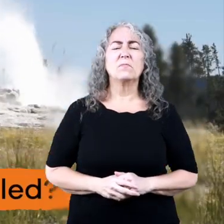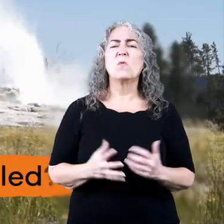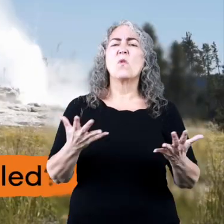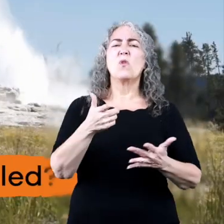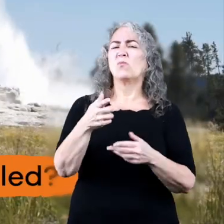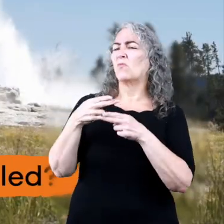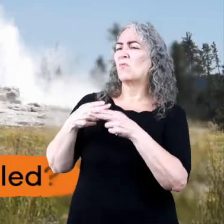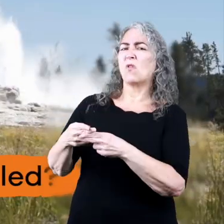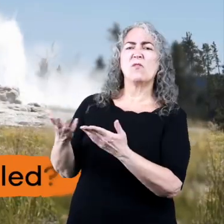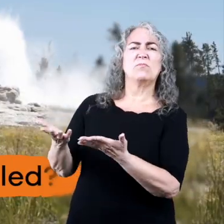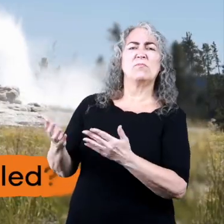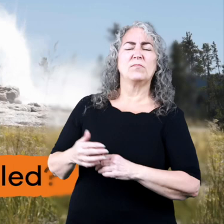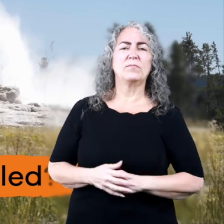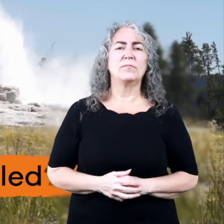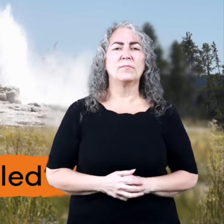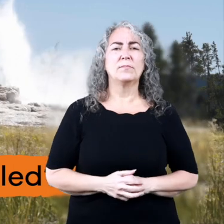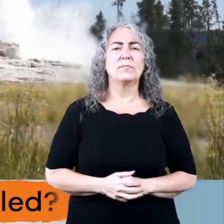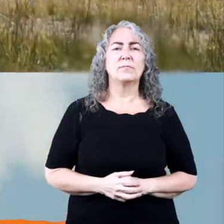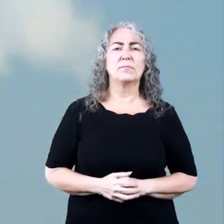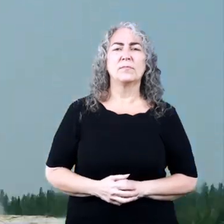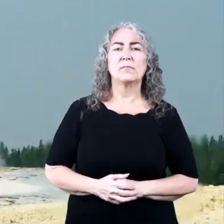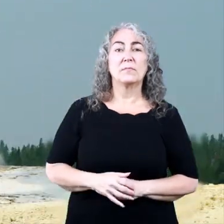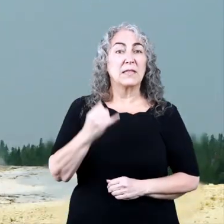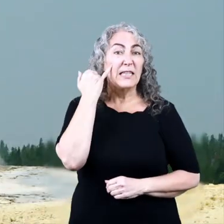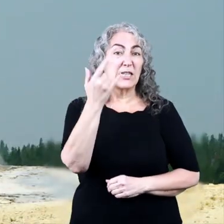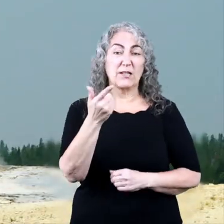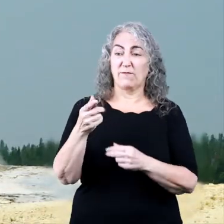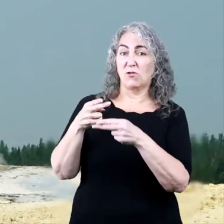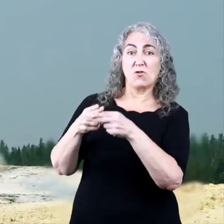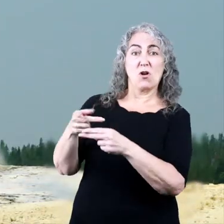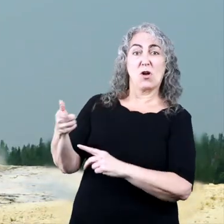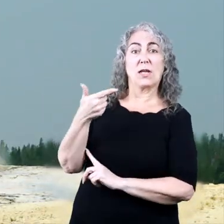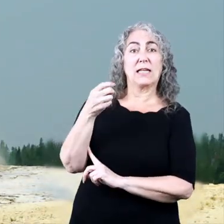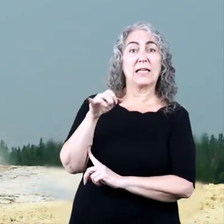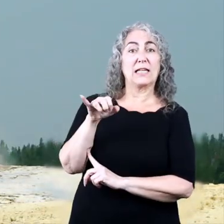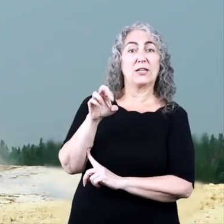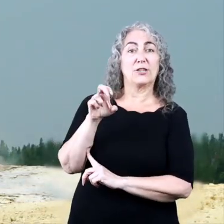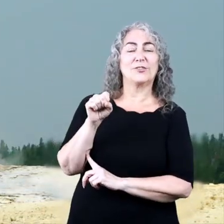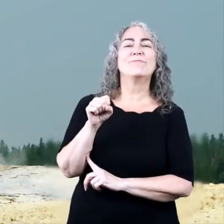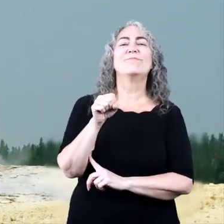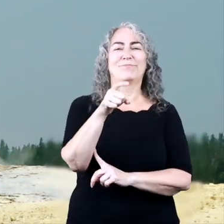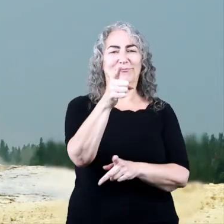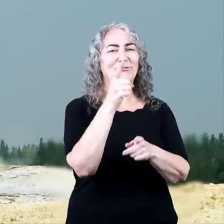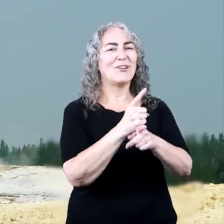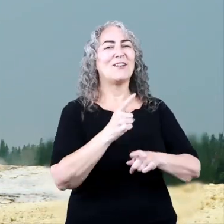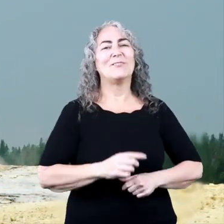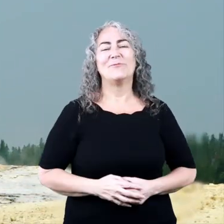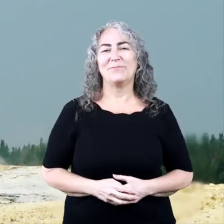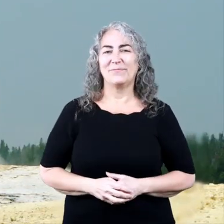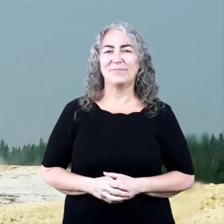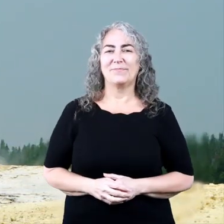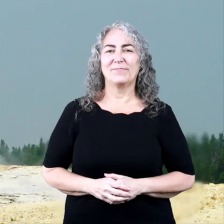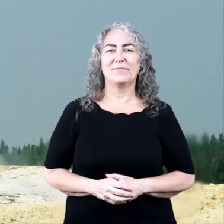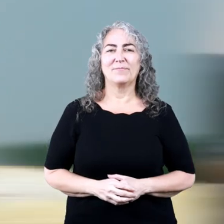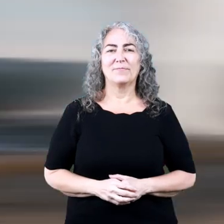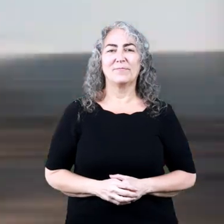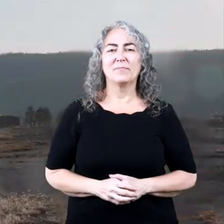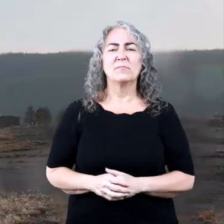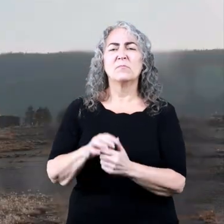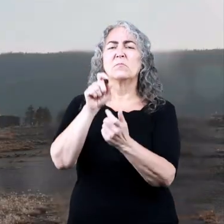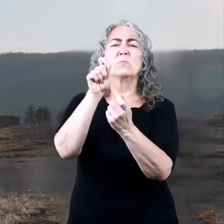Do you know what it is called? If you said it is called a geyser, then you are correct.